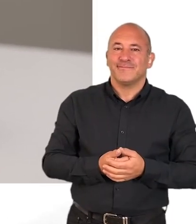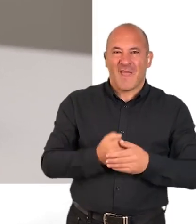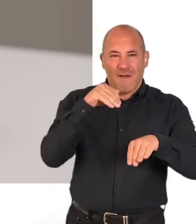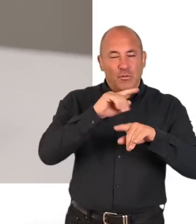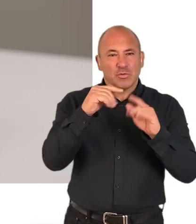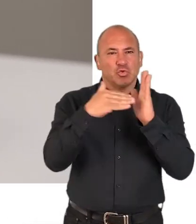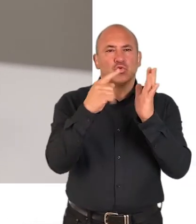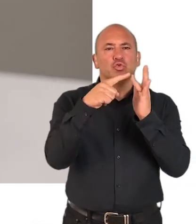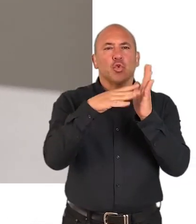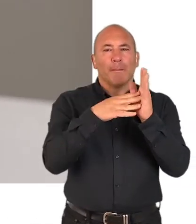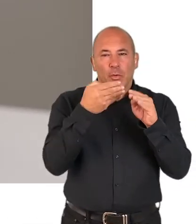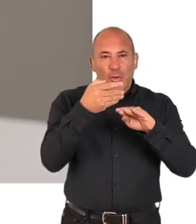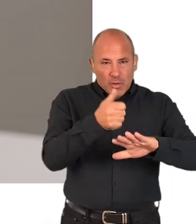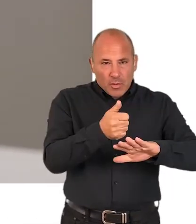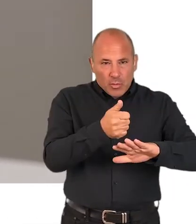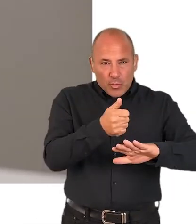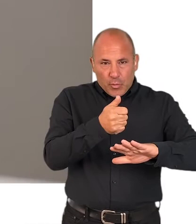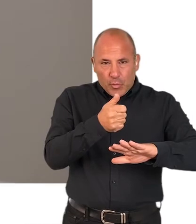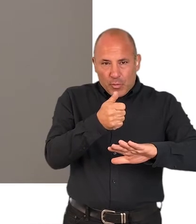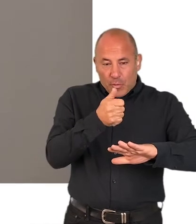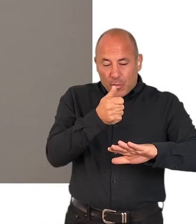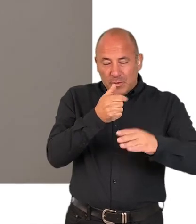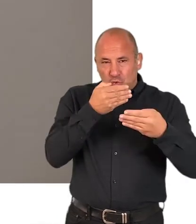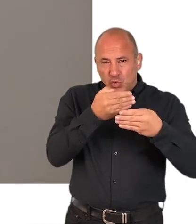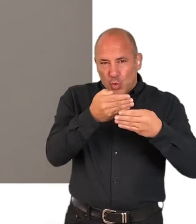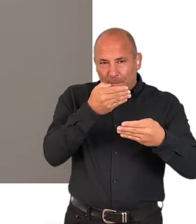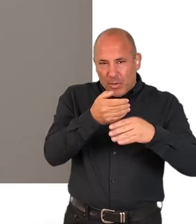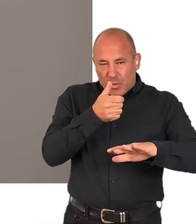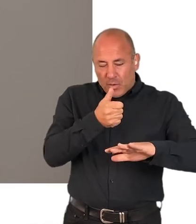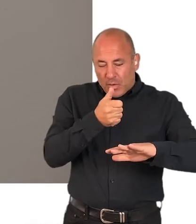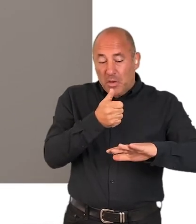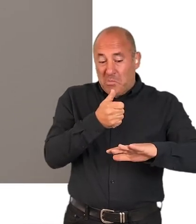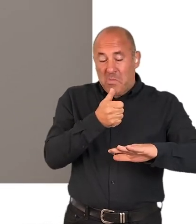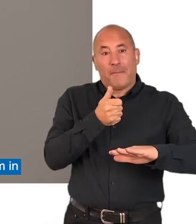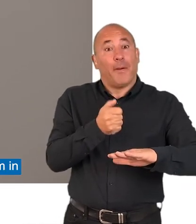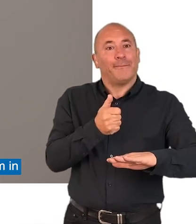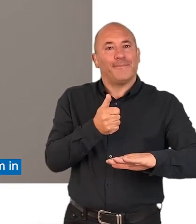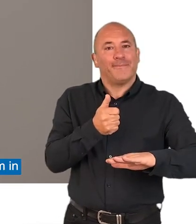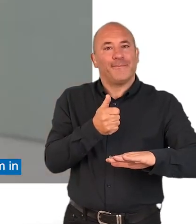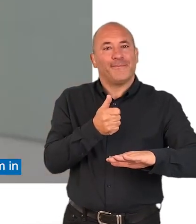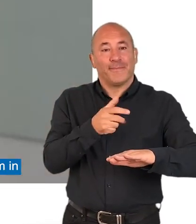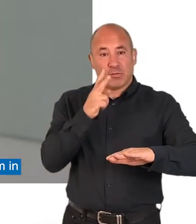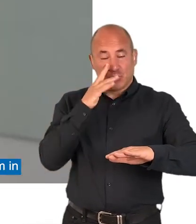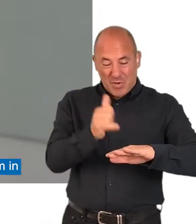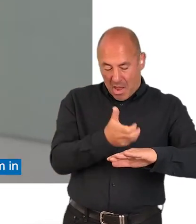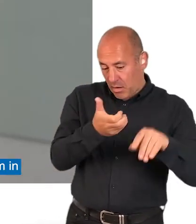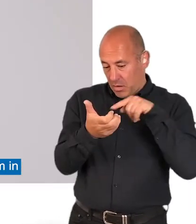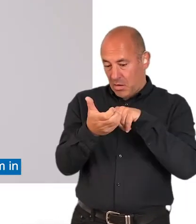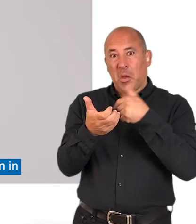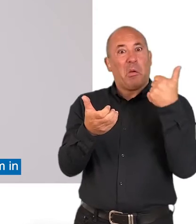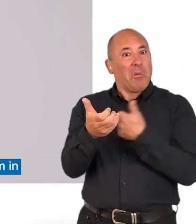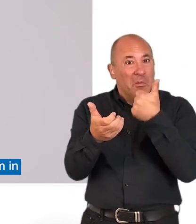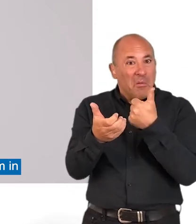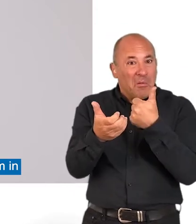zoom function and hold the camera a bit further back before taking the photo. Always double check and review